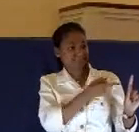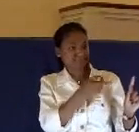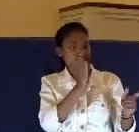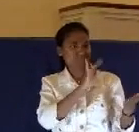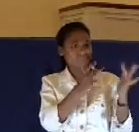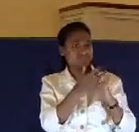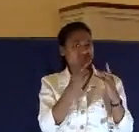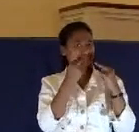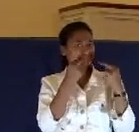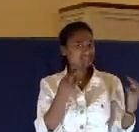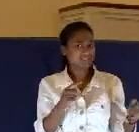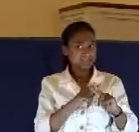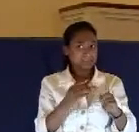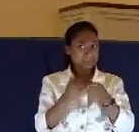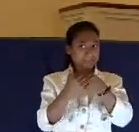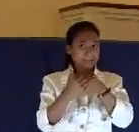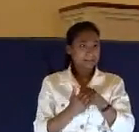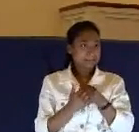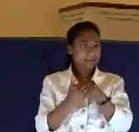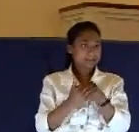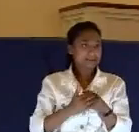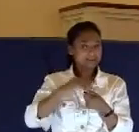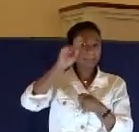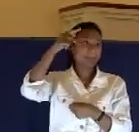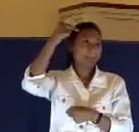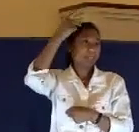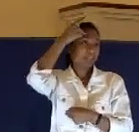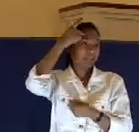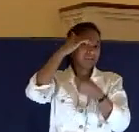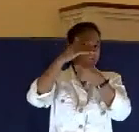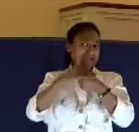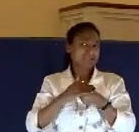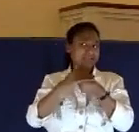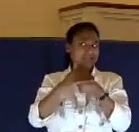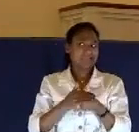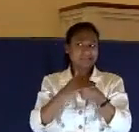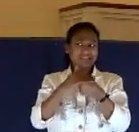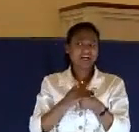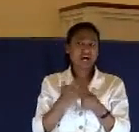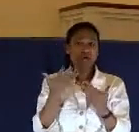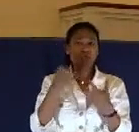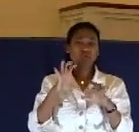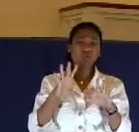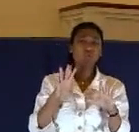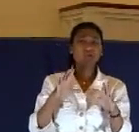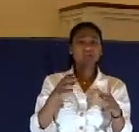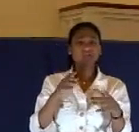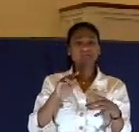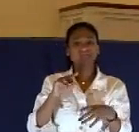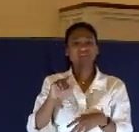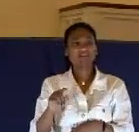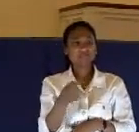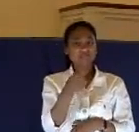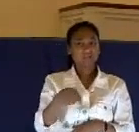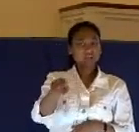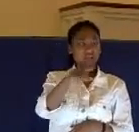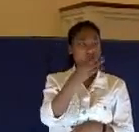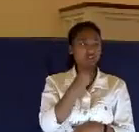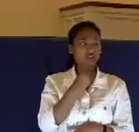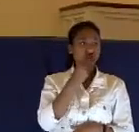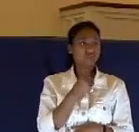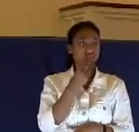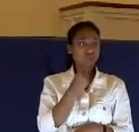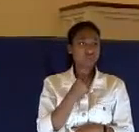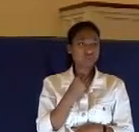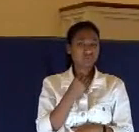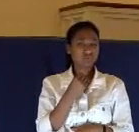But he's under a lot of pressure, political pressure. He doesn't want to do any damage to his own reputation. And rather